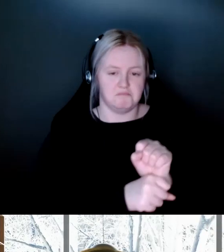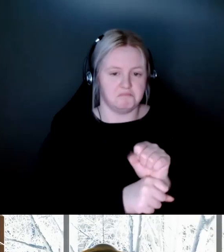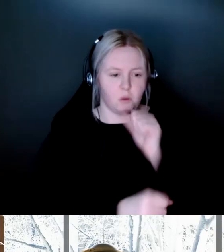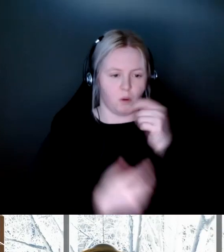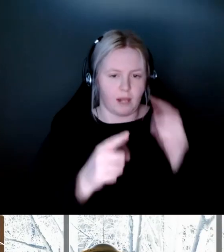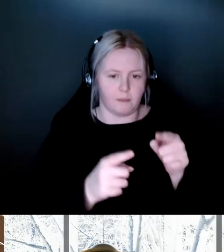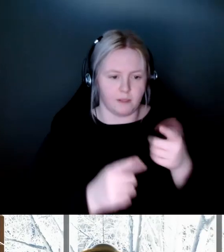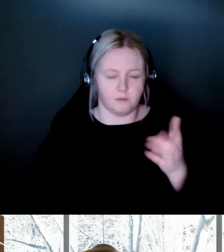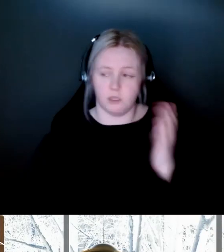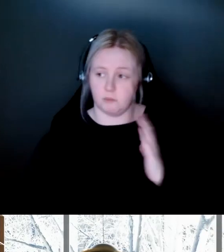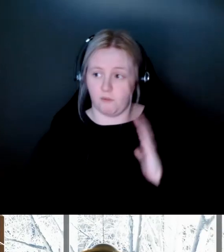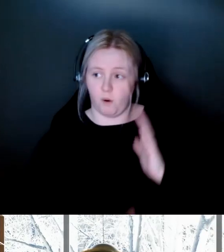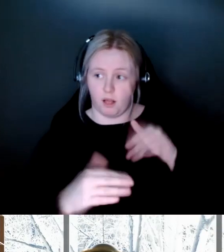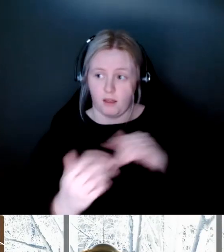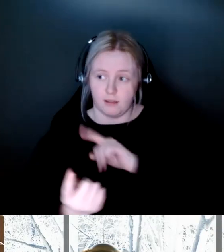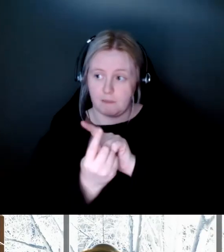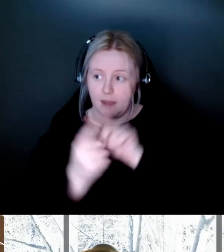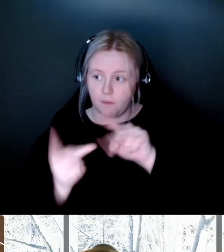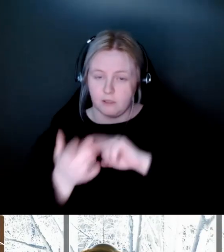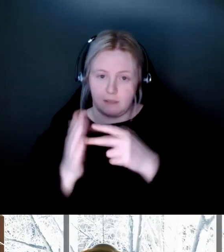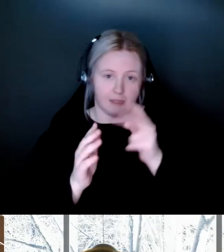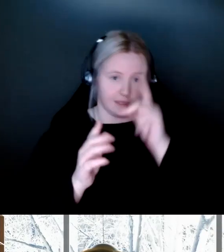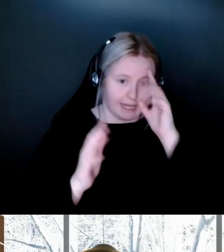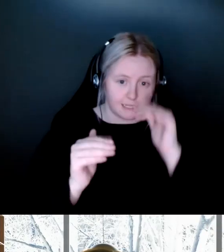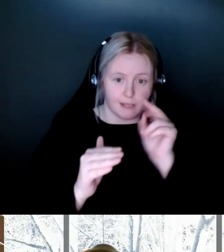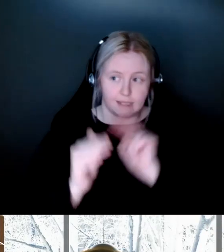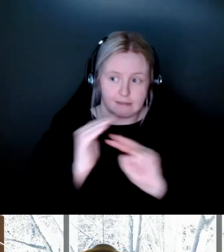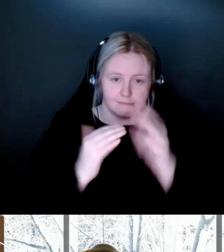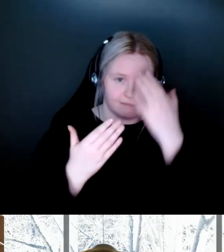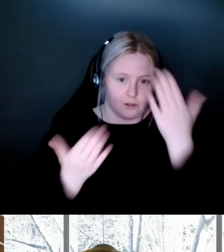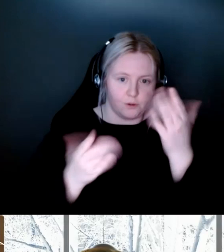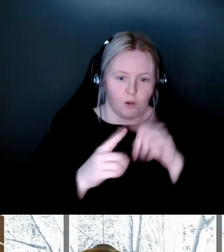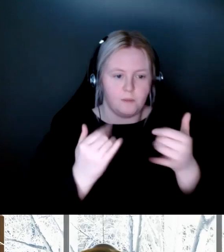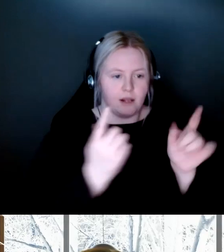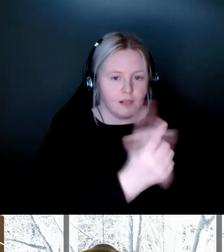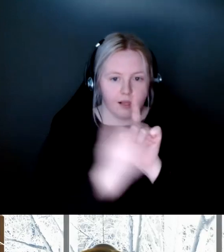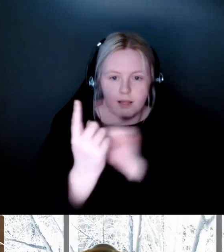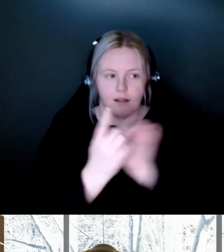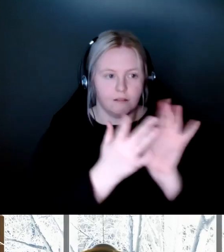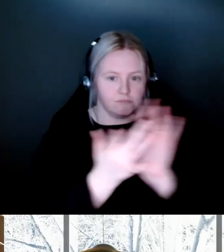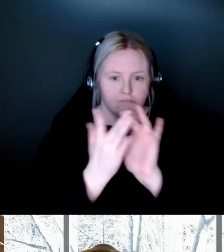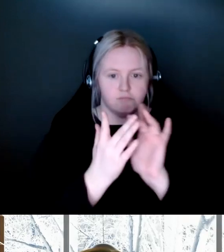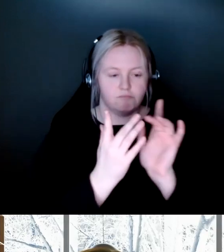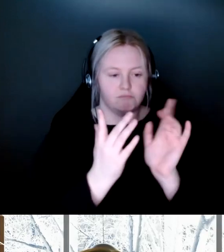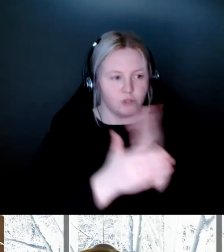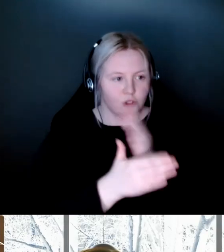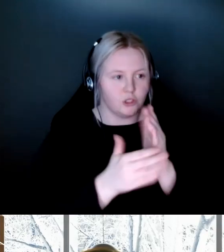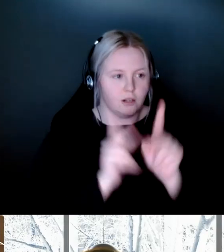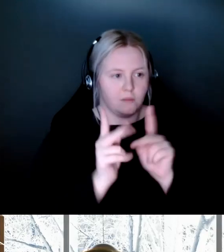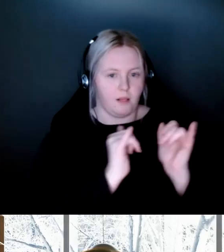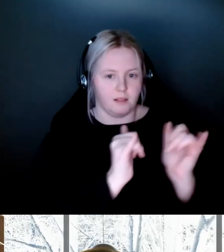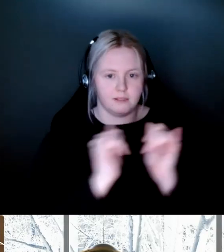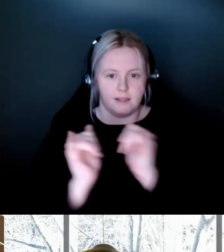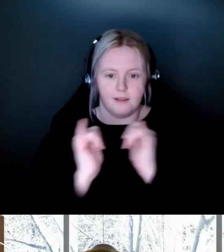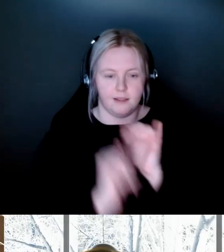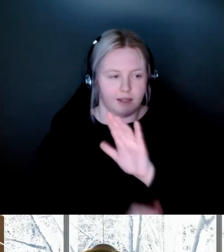Whereas when I didn't know anyone with the condition, I really didn't know what to expect. So just meeting as many people as possible who have gone through this